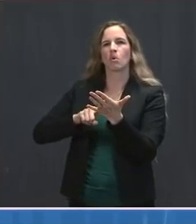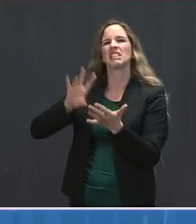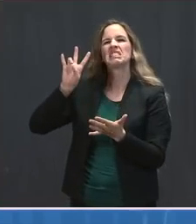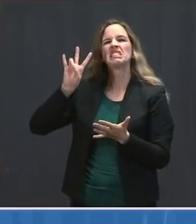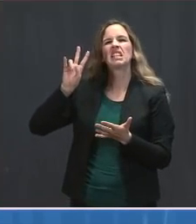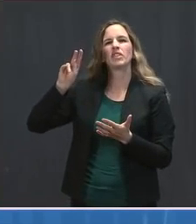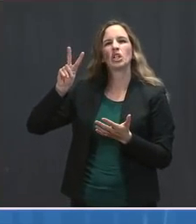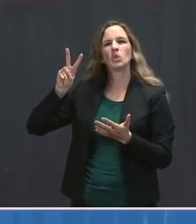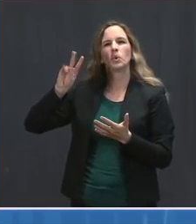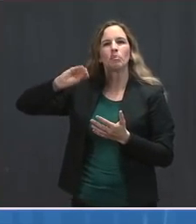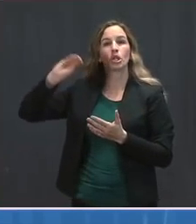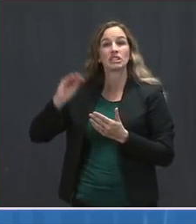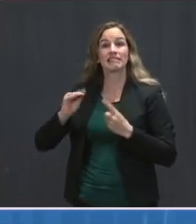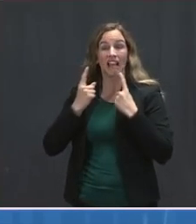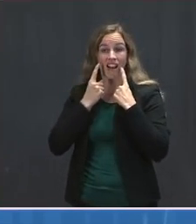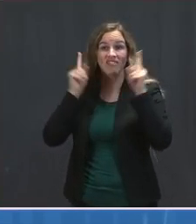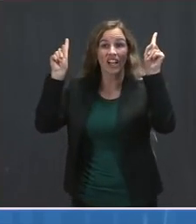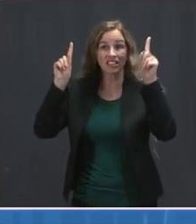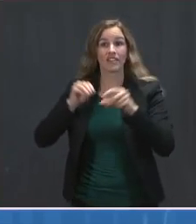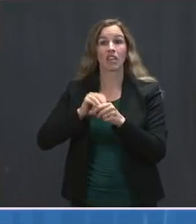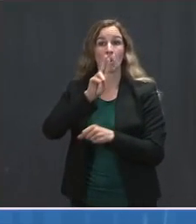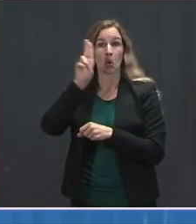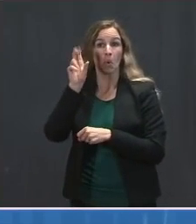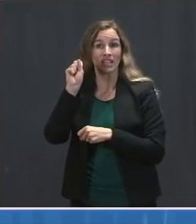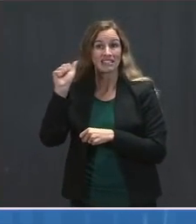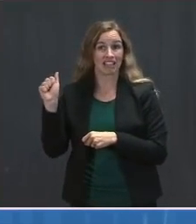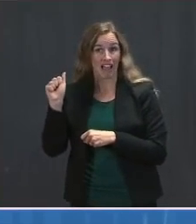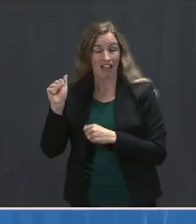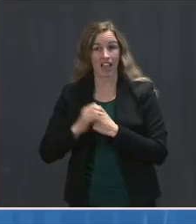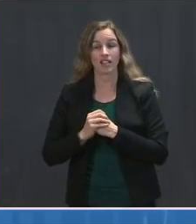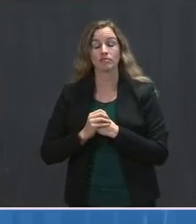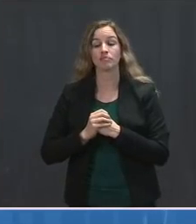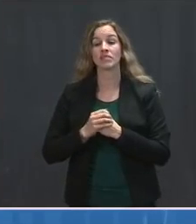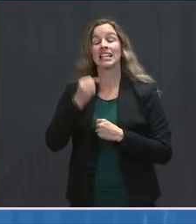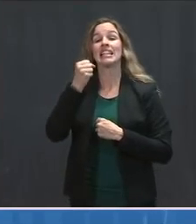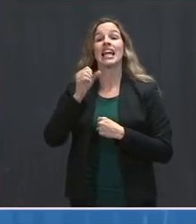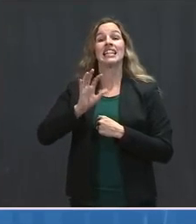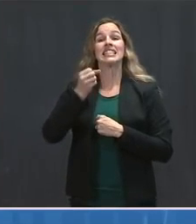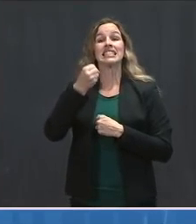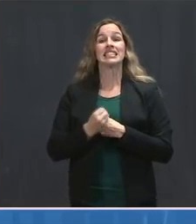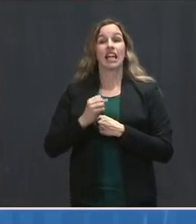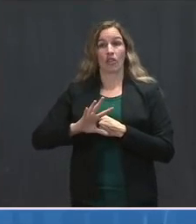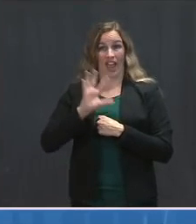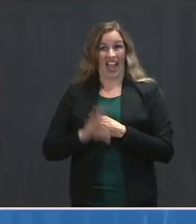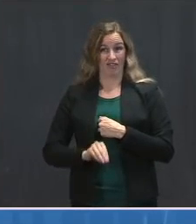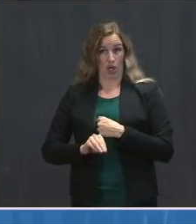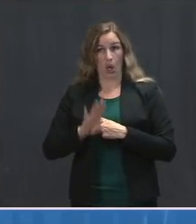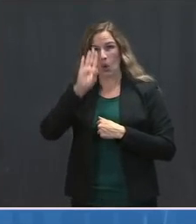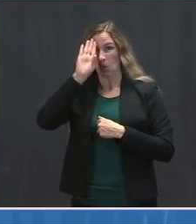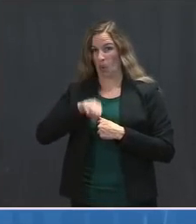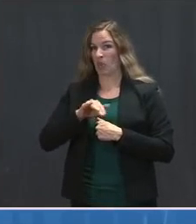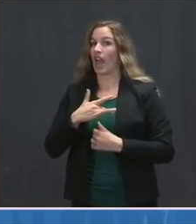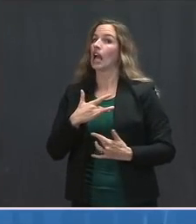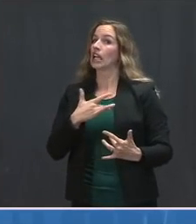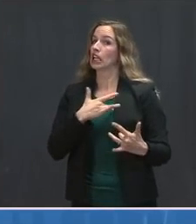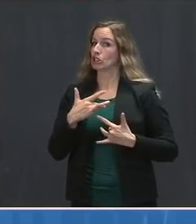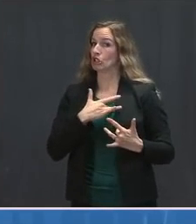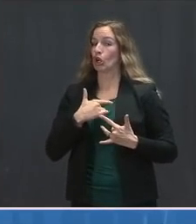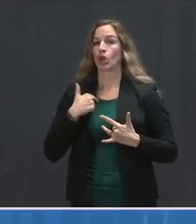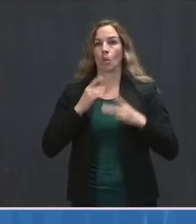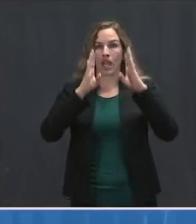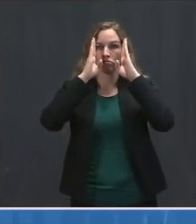moderate disease in the USA, in the Republic of South Africa, which, as you know, is of concern to us